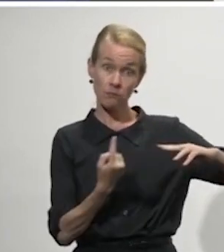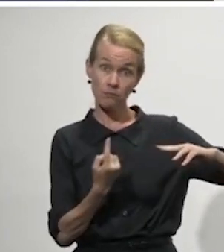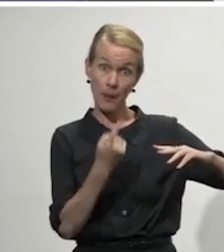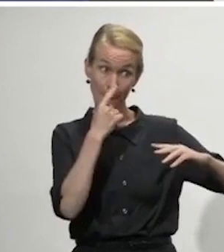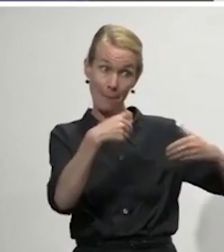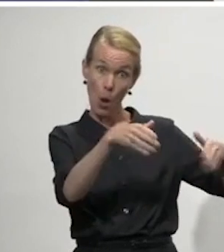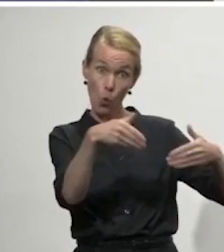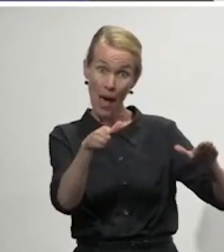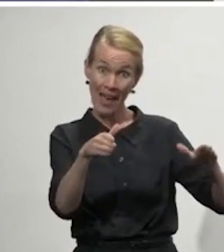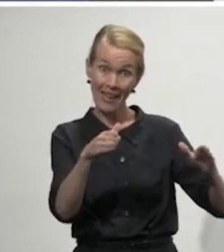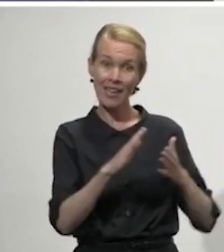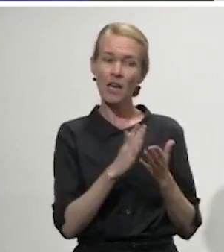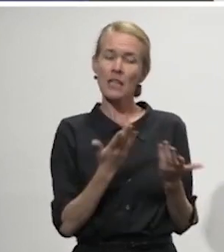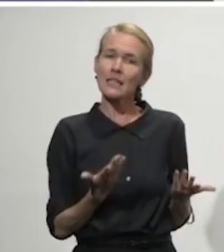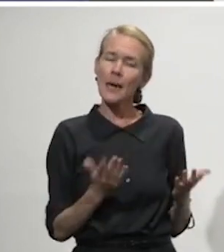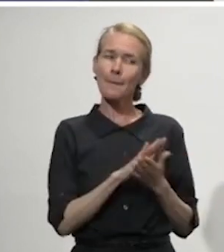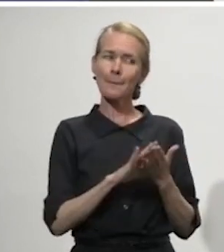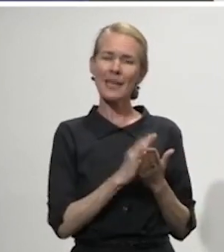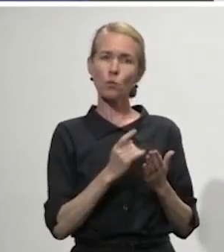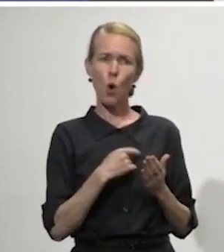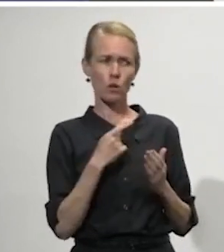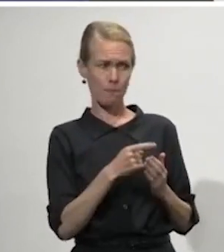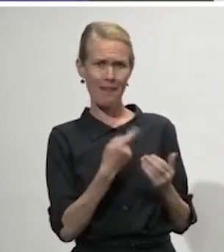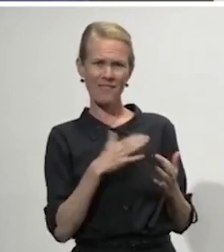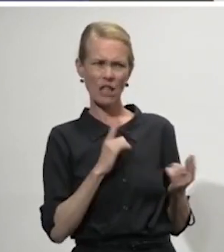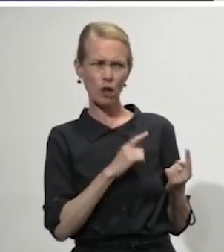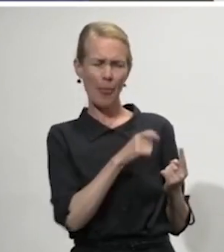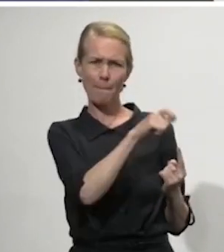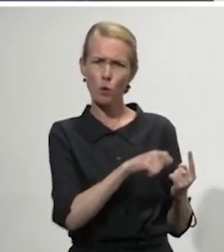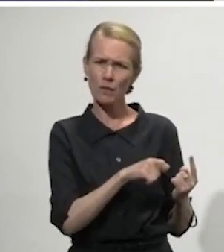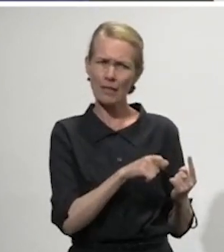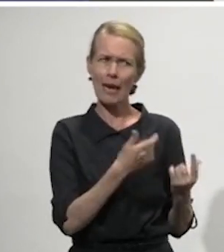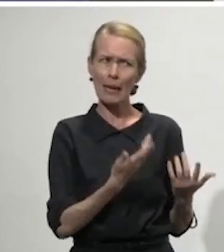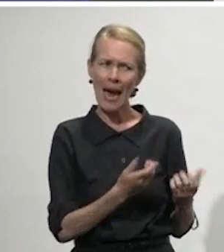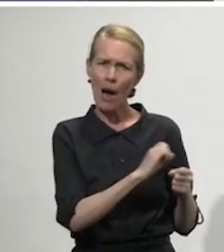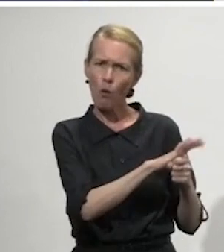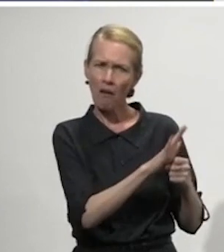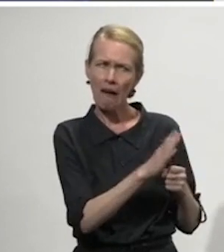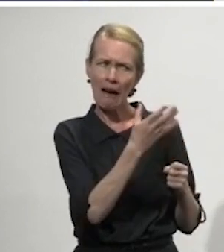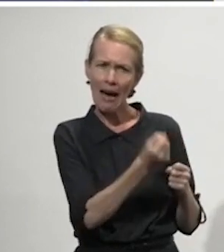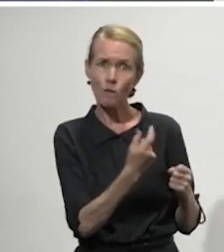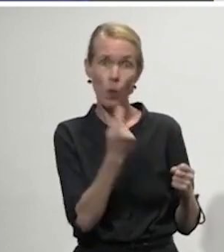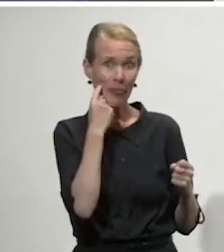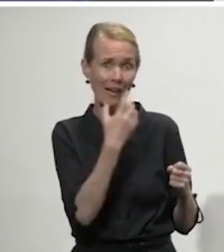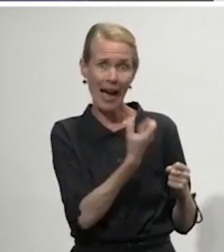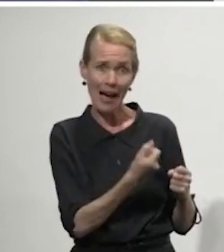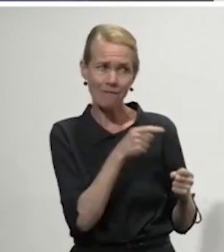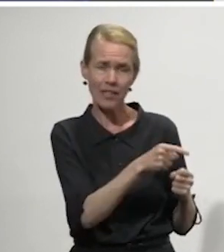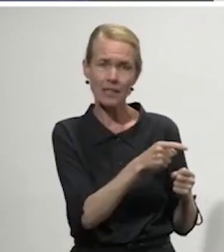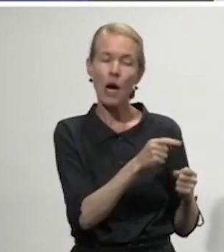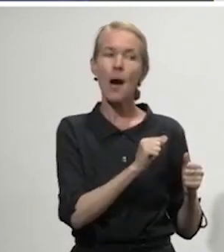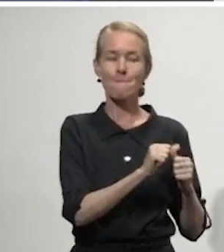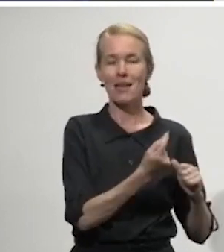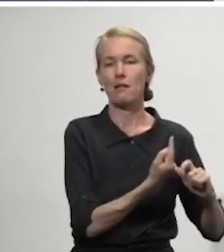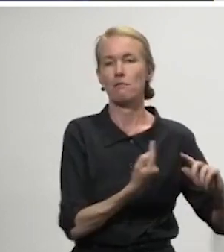and have been identified as a close contact of one of our new confirmed or probable cases and self